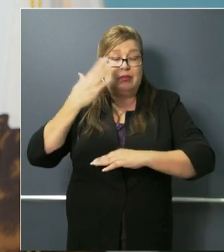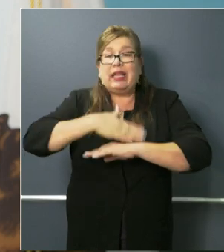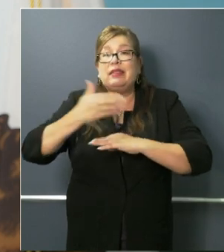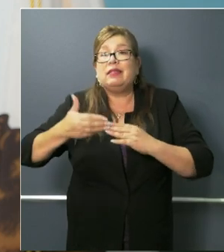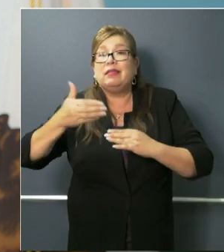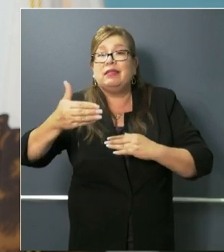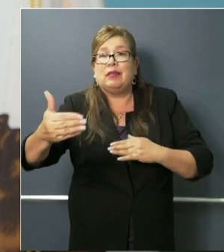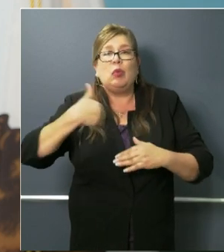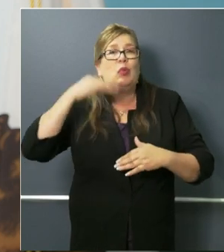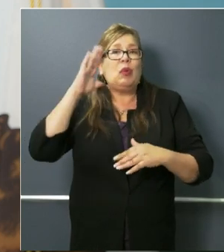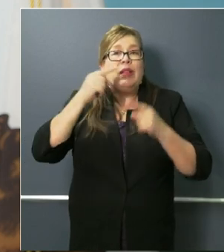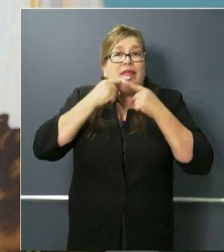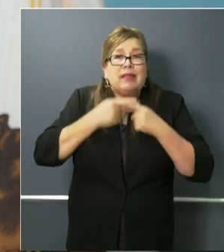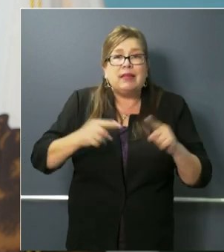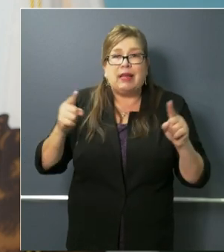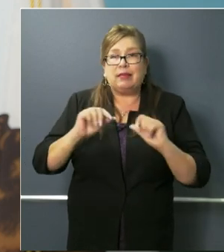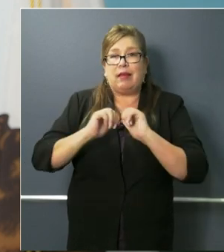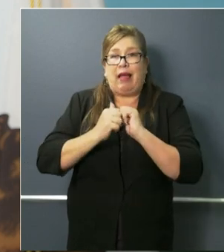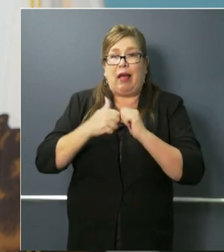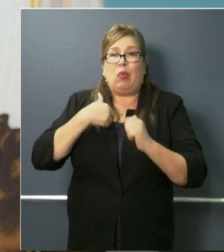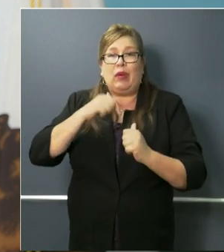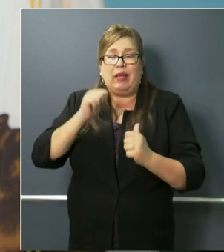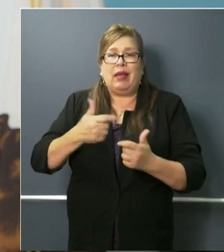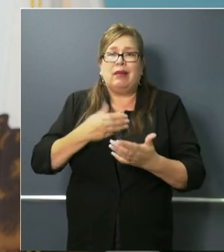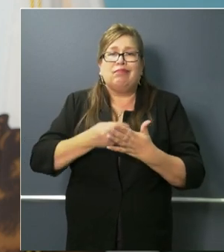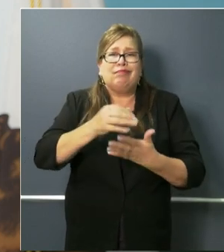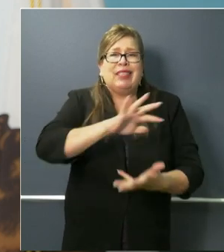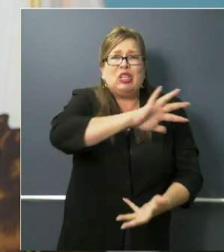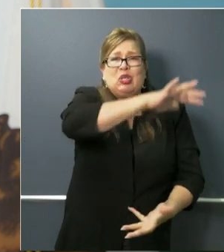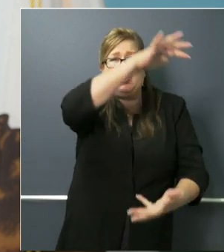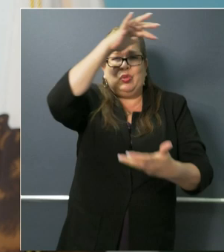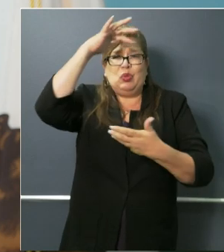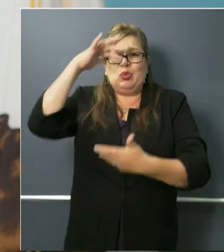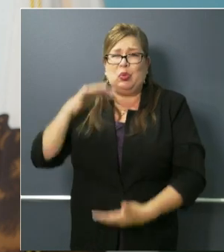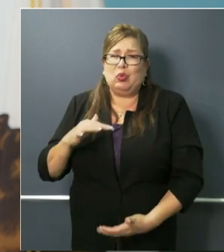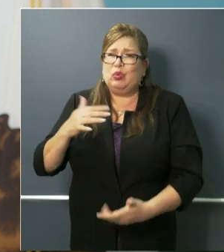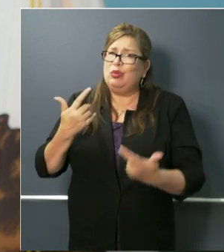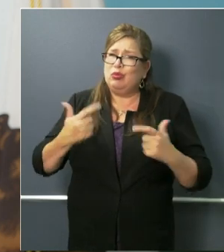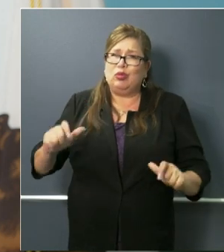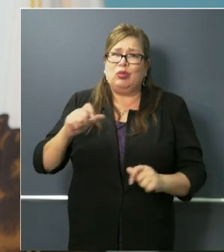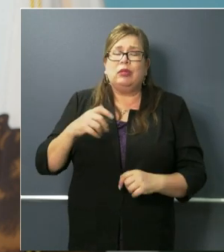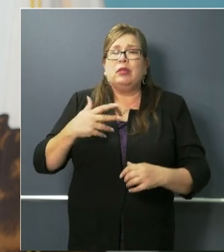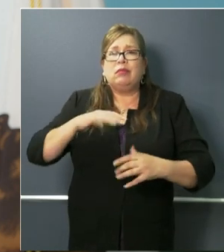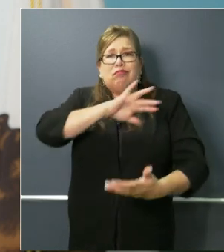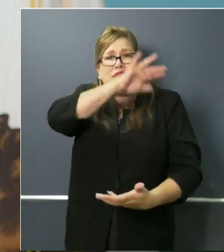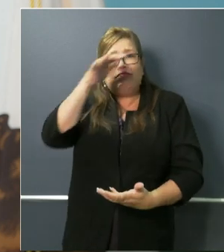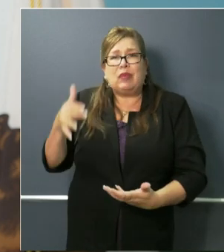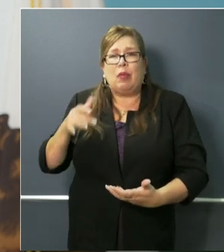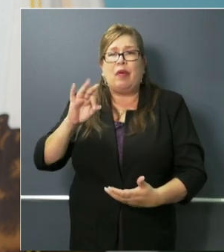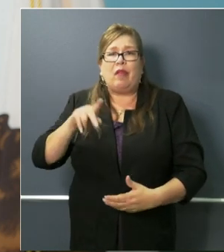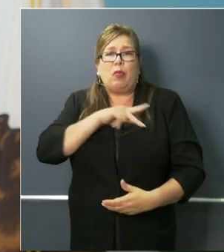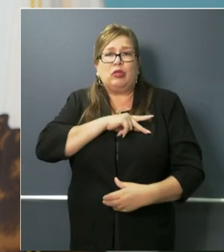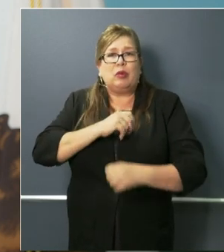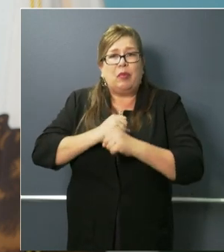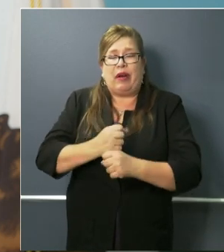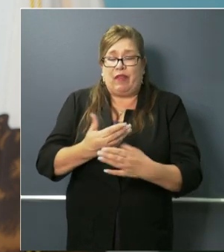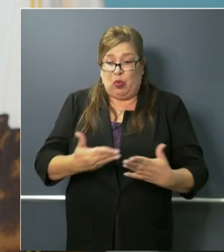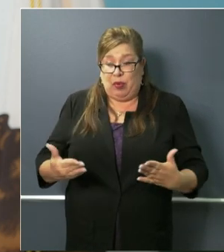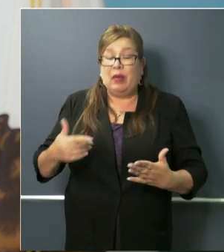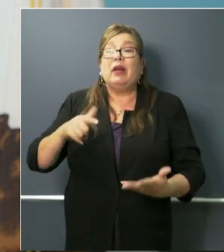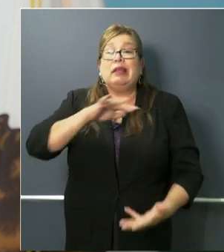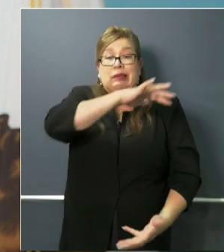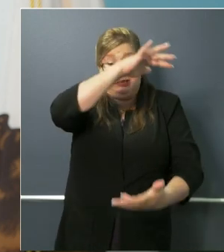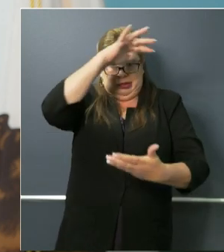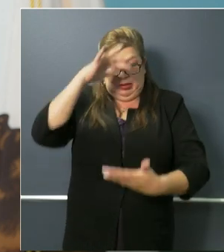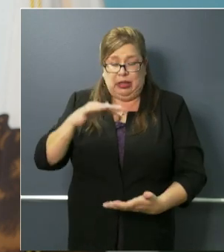substantial efforts to procure at scale ppe that would then also provide additional resources uh